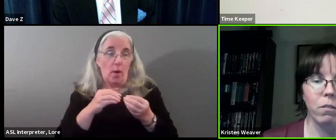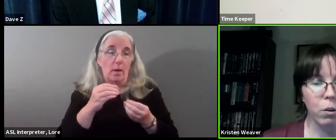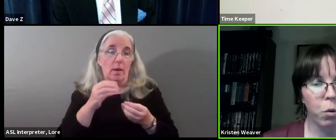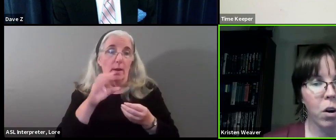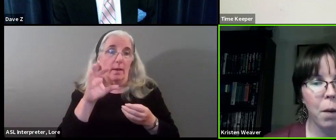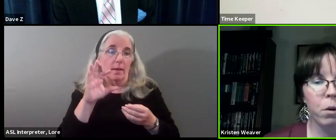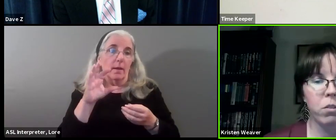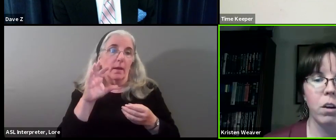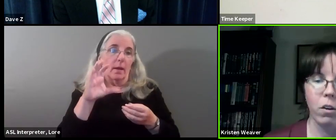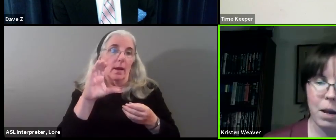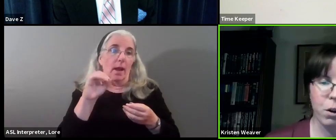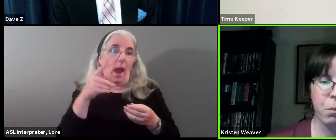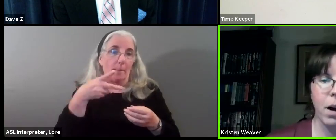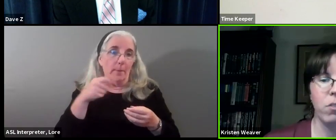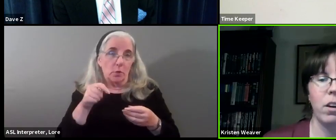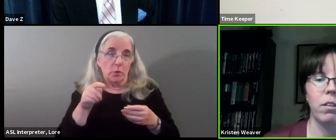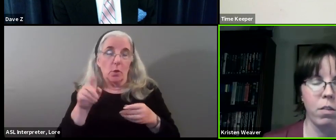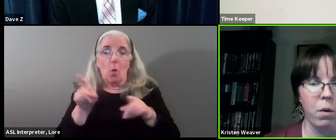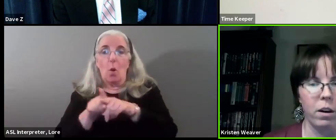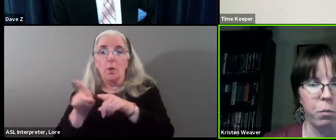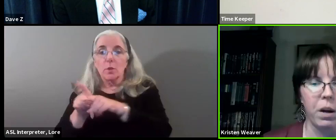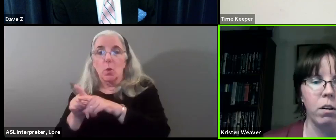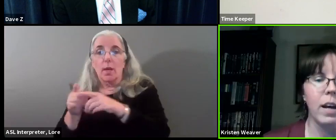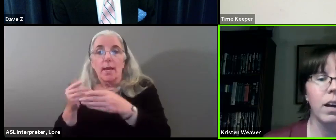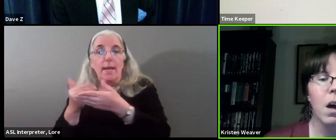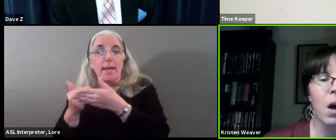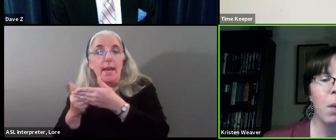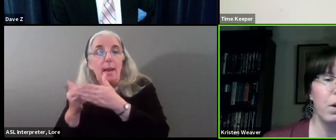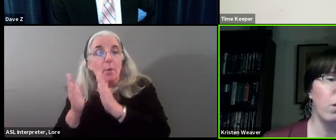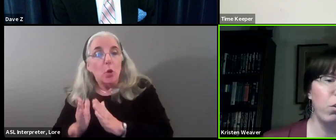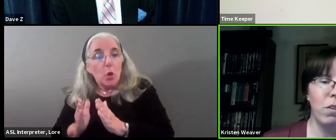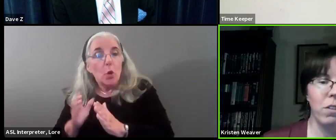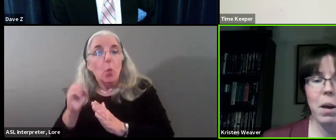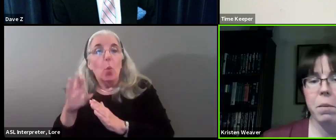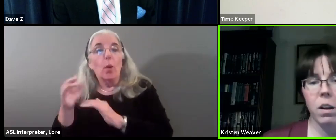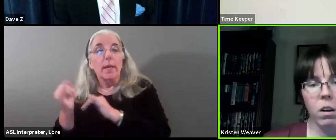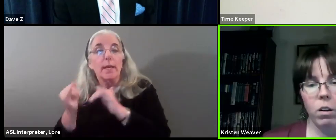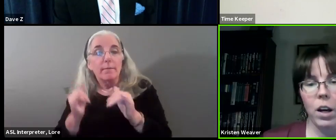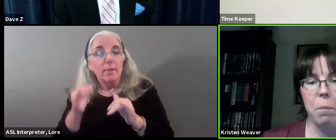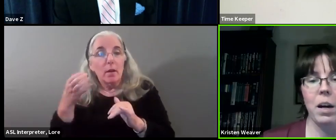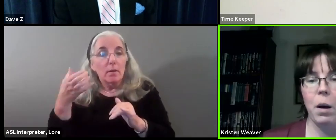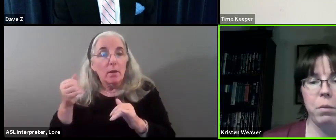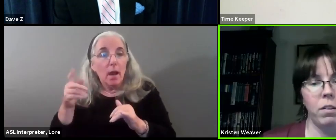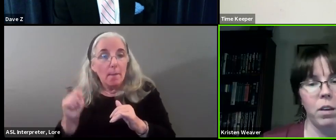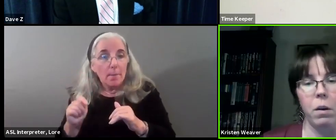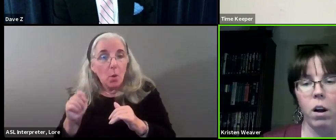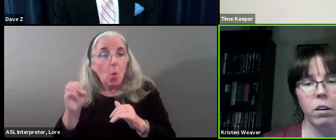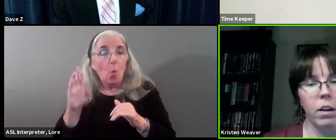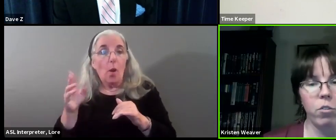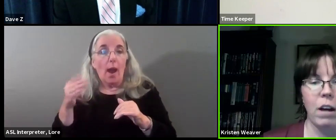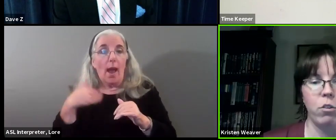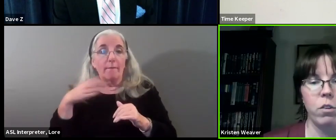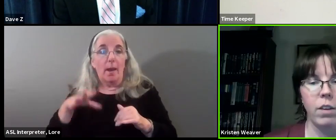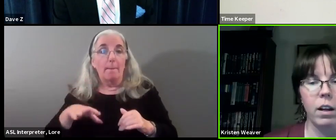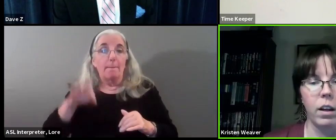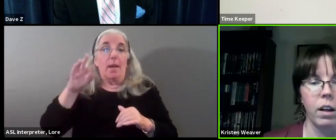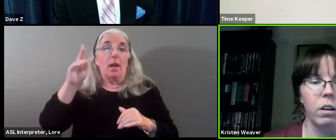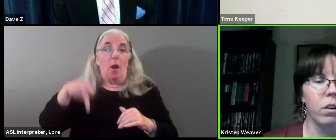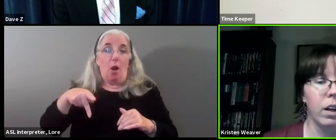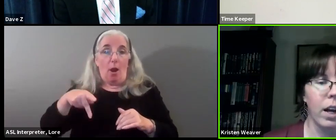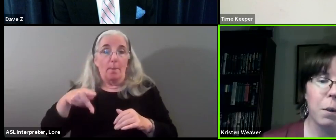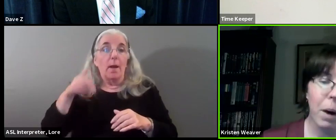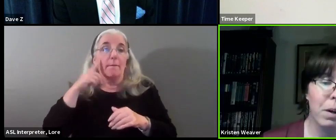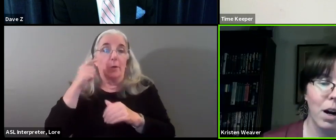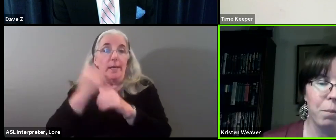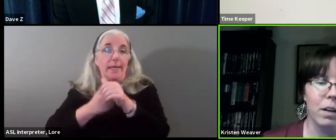promote individual composting or neighborhood projects like the one at Spring Hill Lake, but also even maybe look at a pickup system alongside trash and recycling,